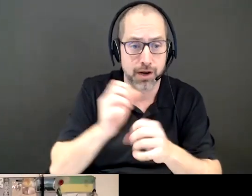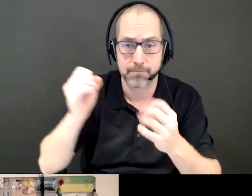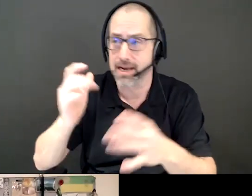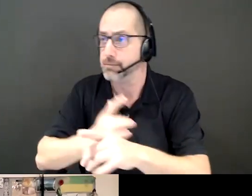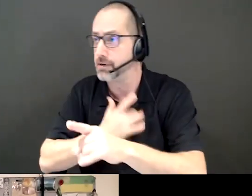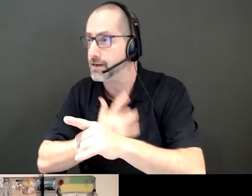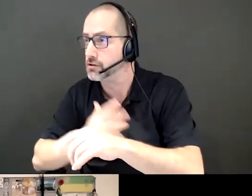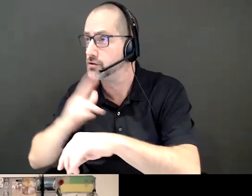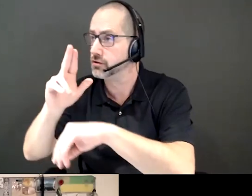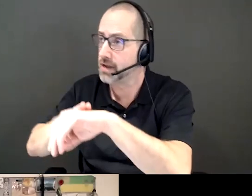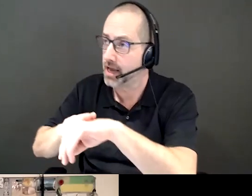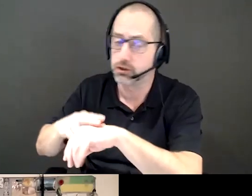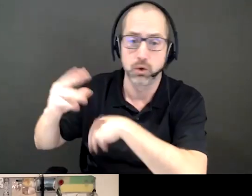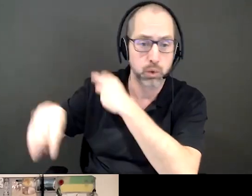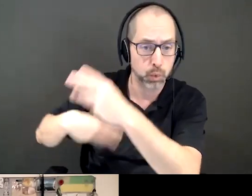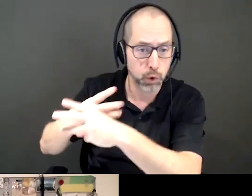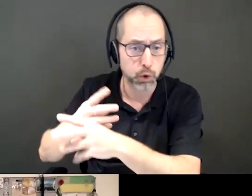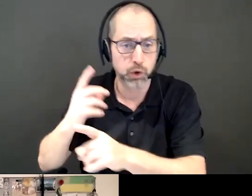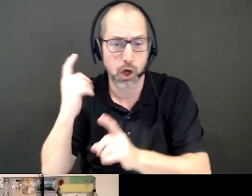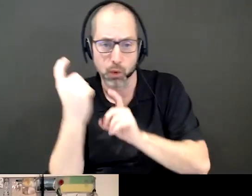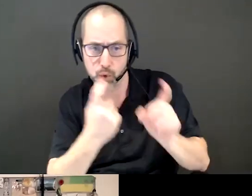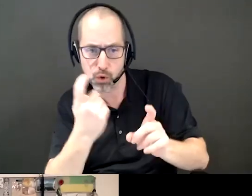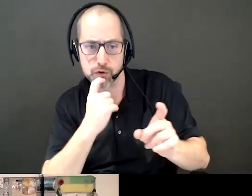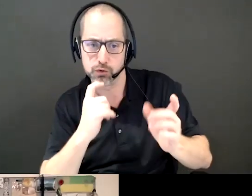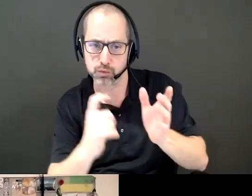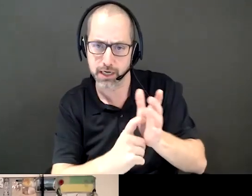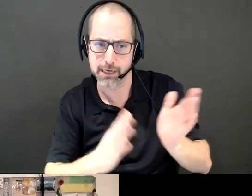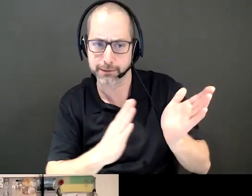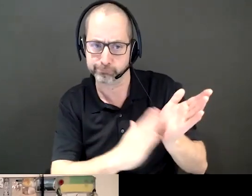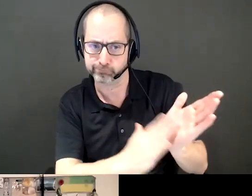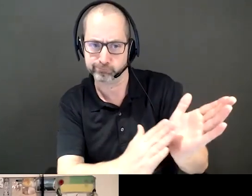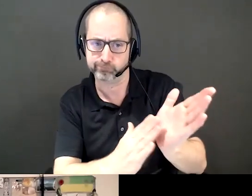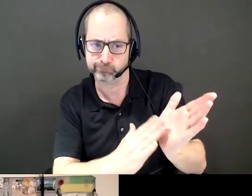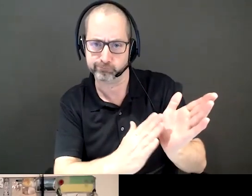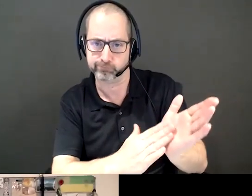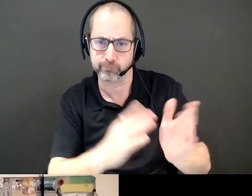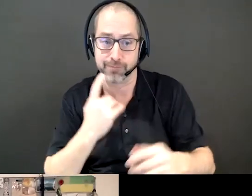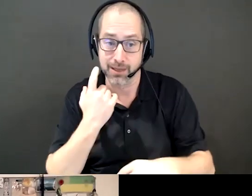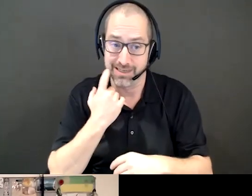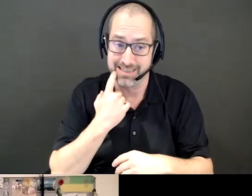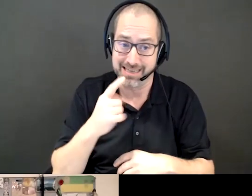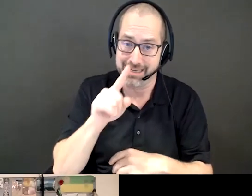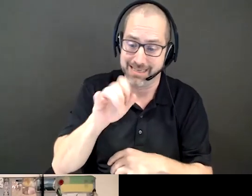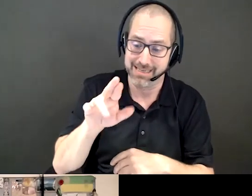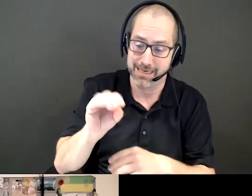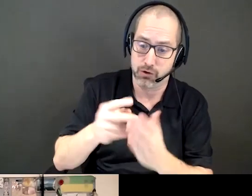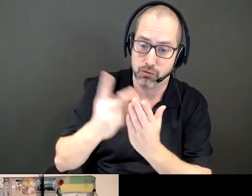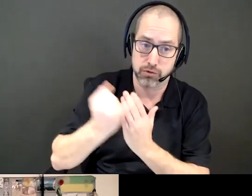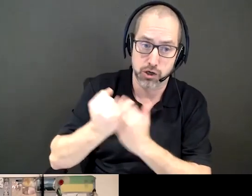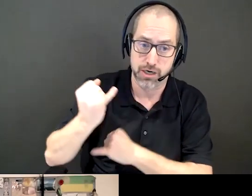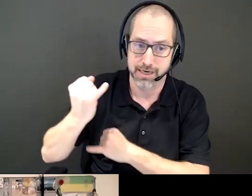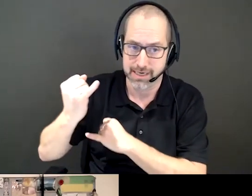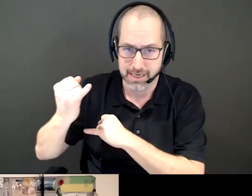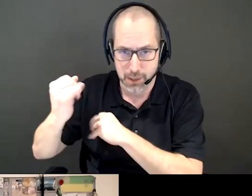national, and international awards and recognitions, the most recent being the Zero Project International Award presented to the